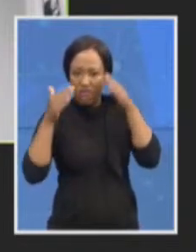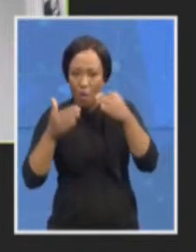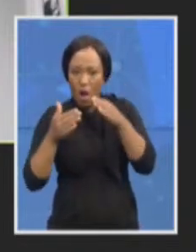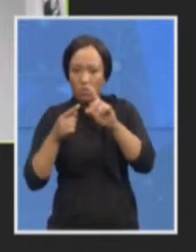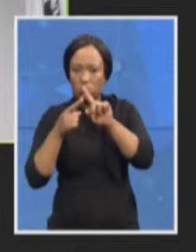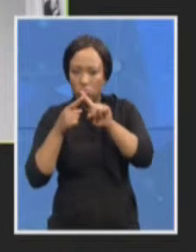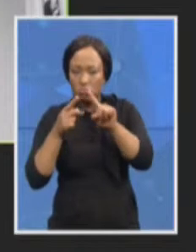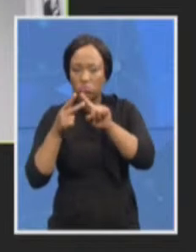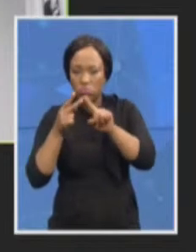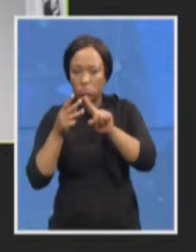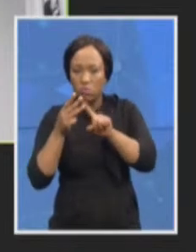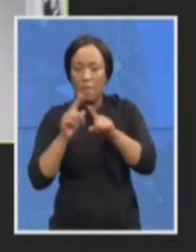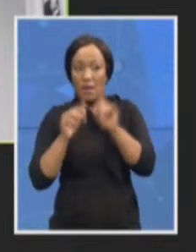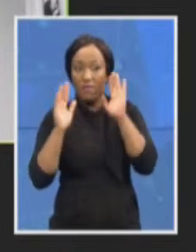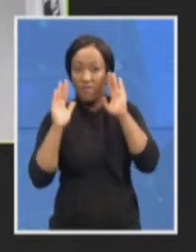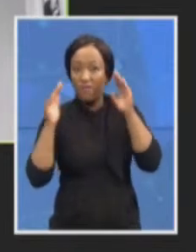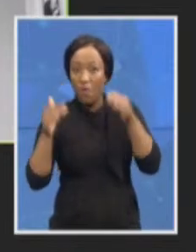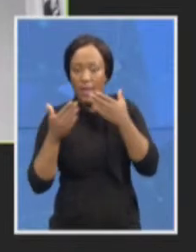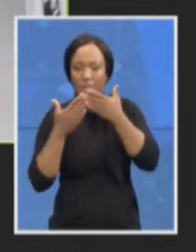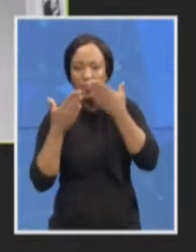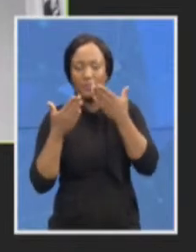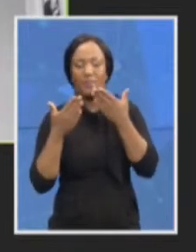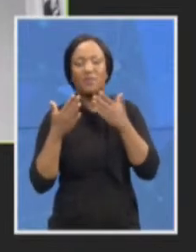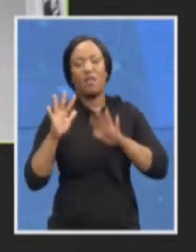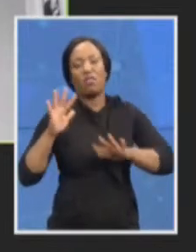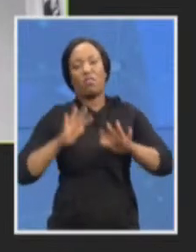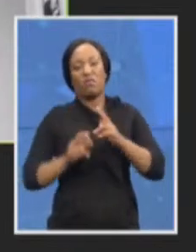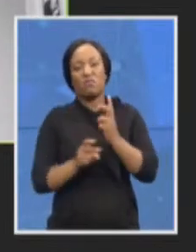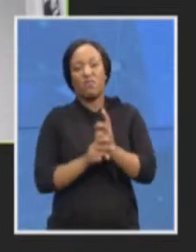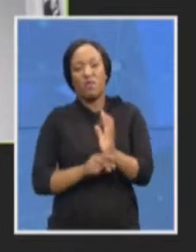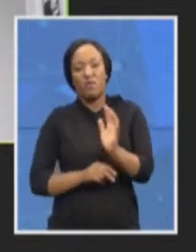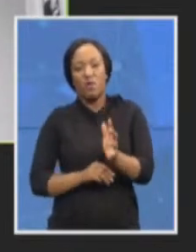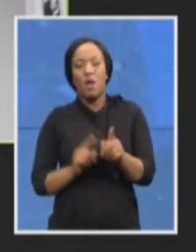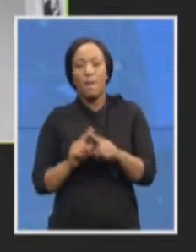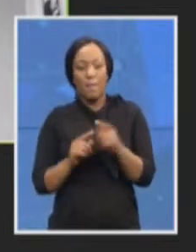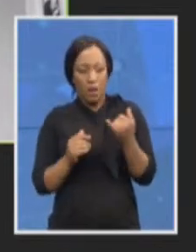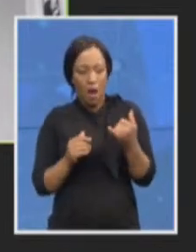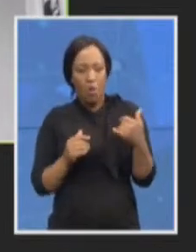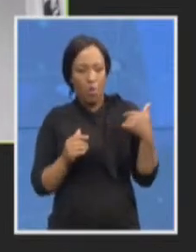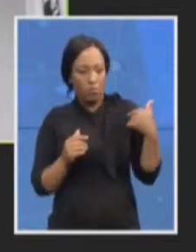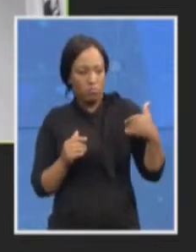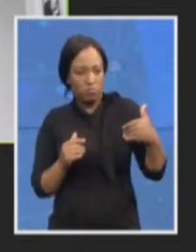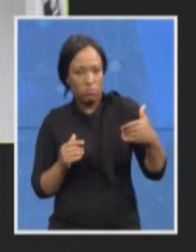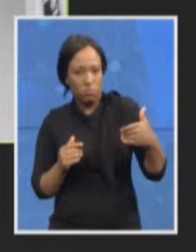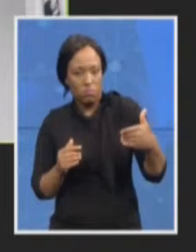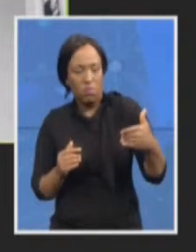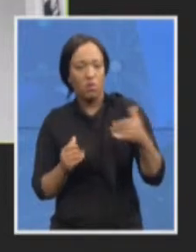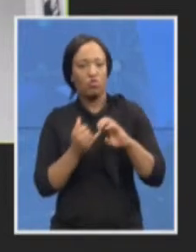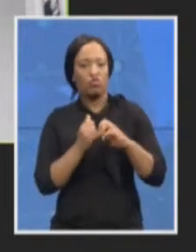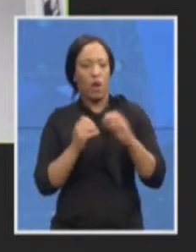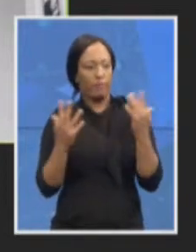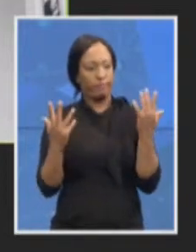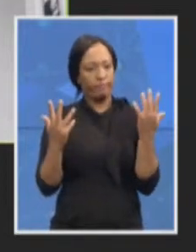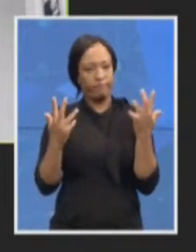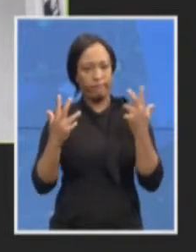that we were actually getting to that point. We've been working on aligning and making sure that we are both on the same page with regard to those issues.